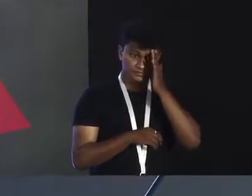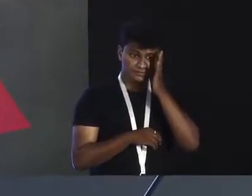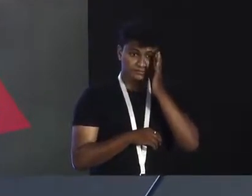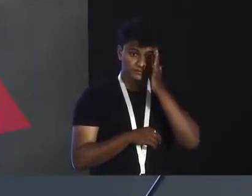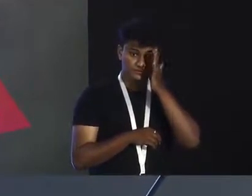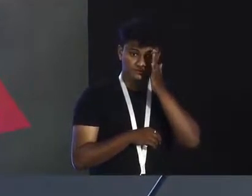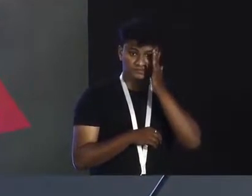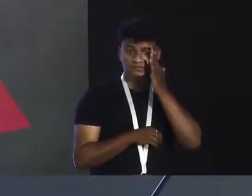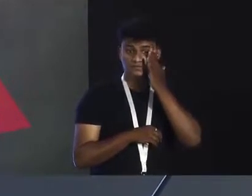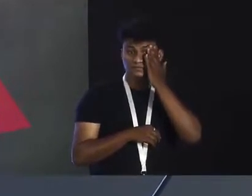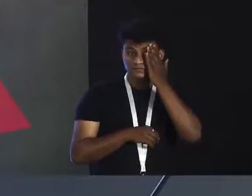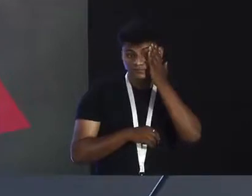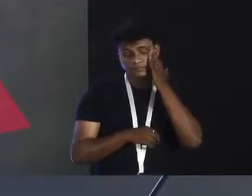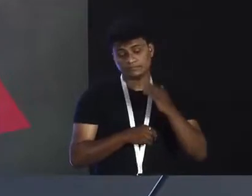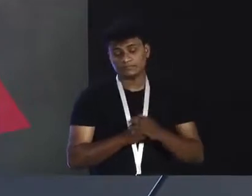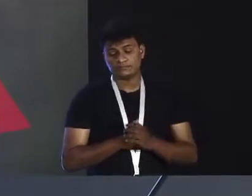All right.